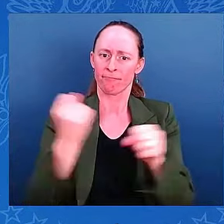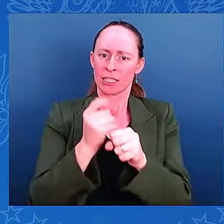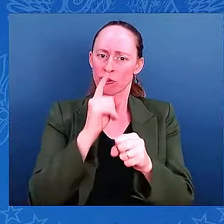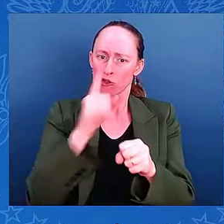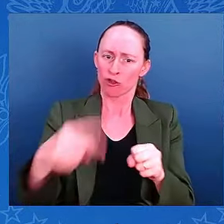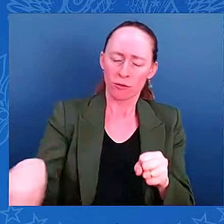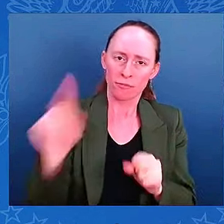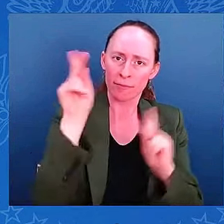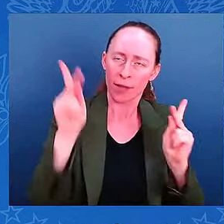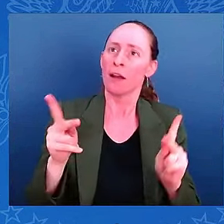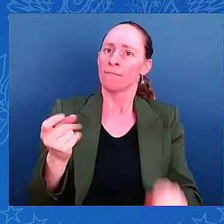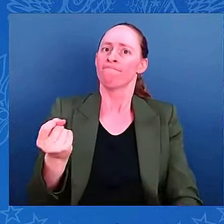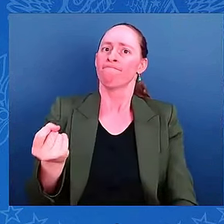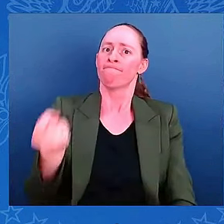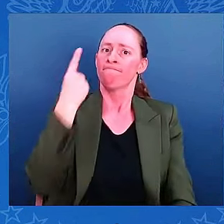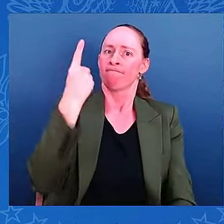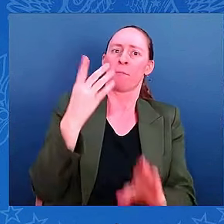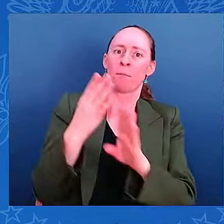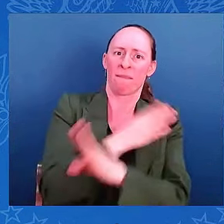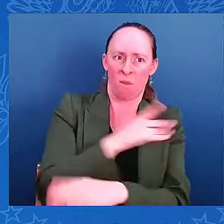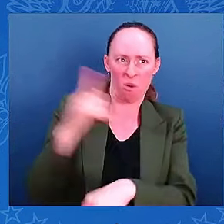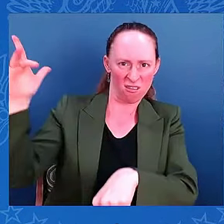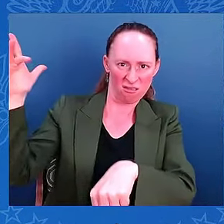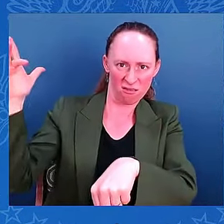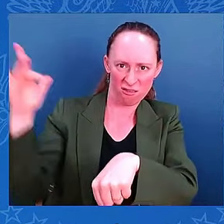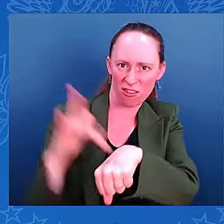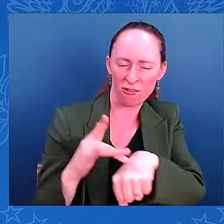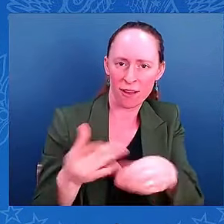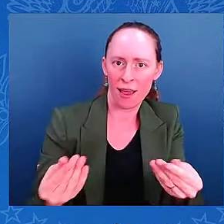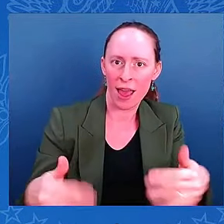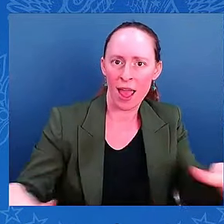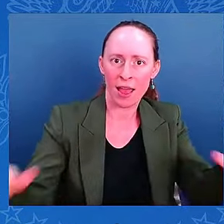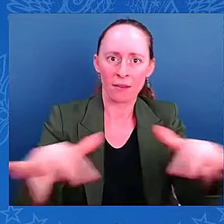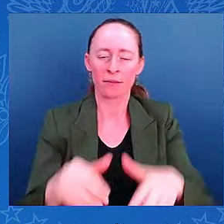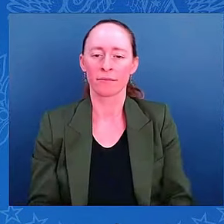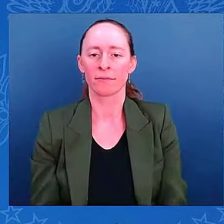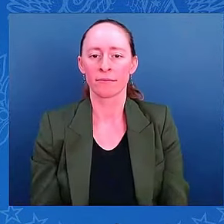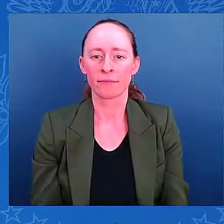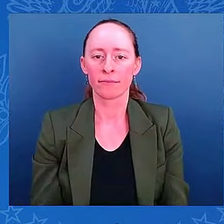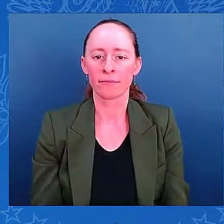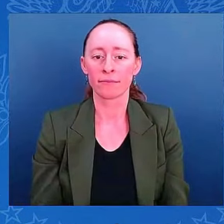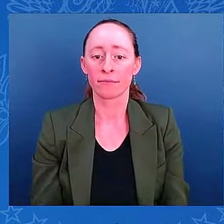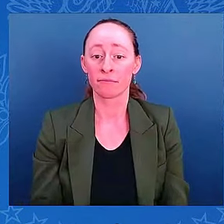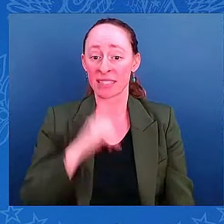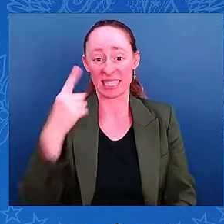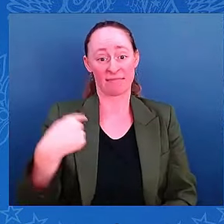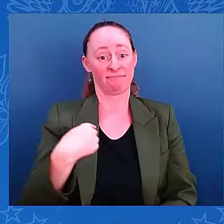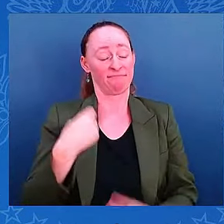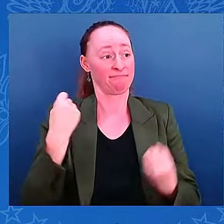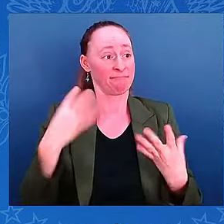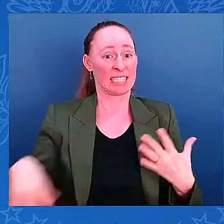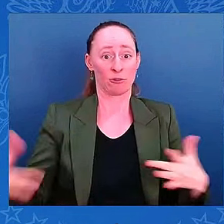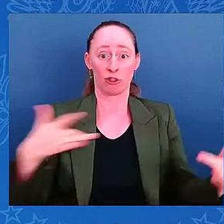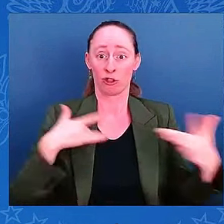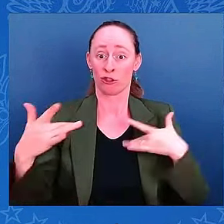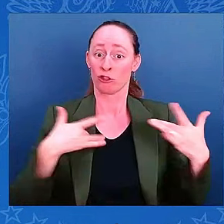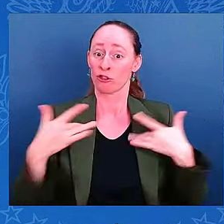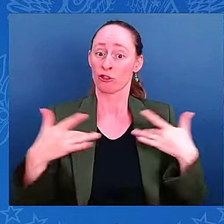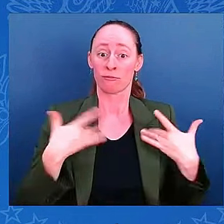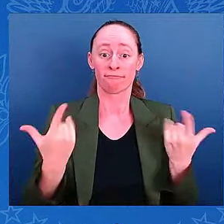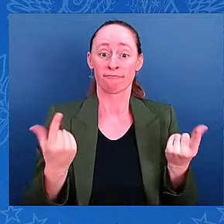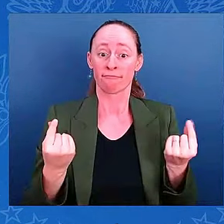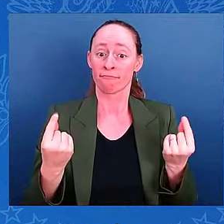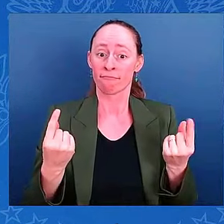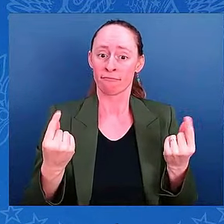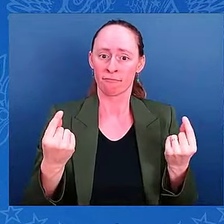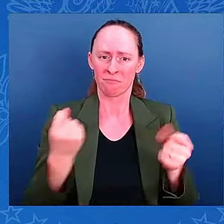Mr. President, the biggest concern is making sure people have gotten out of harm's way over the next 24 hours. We are